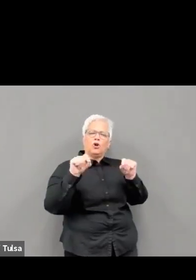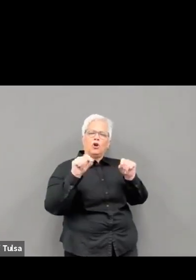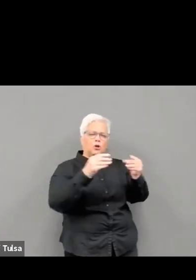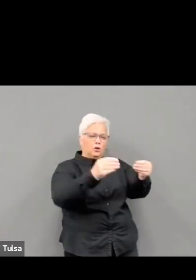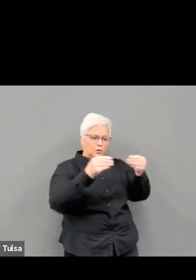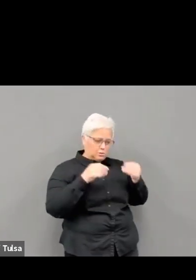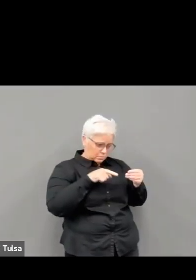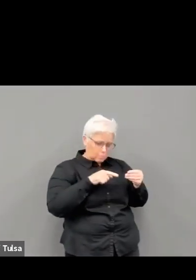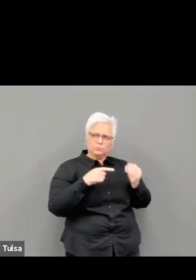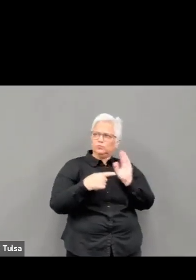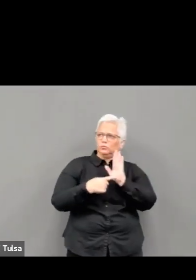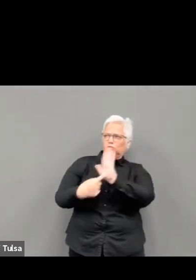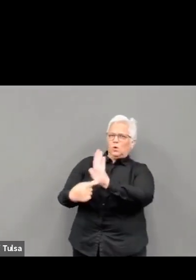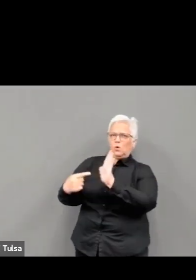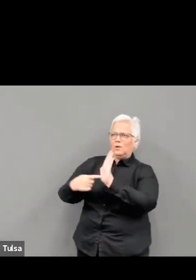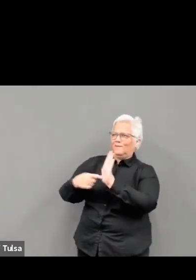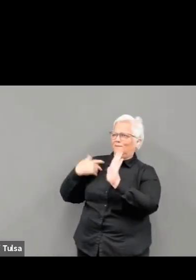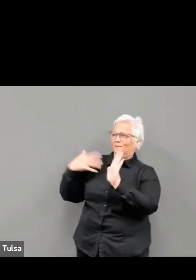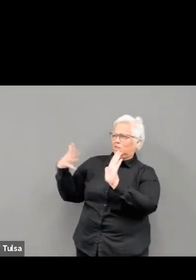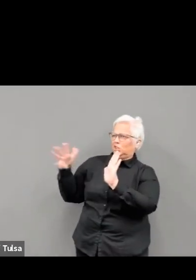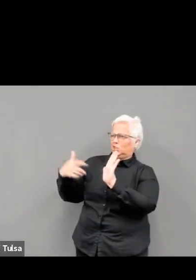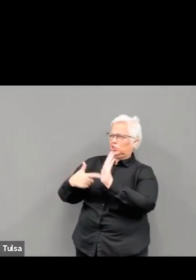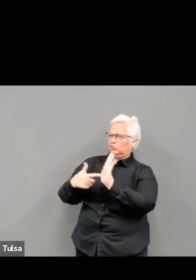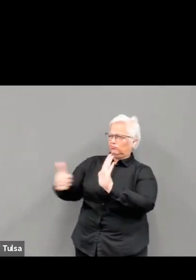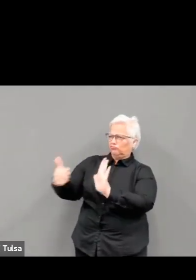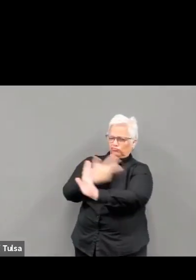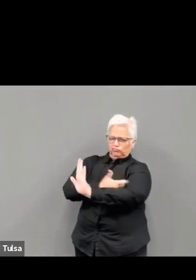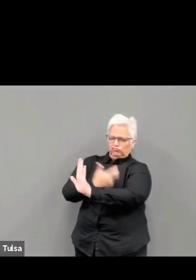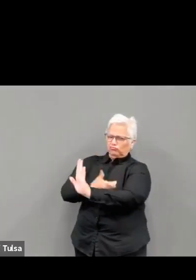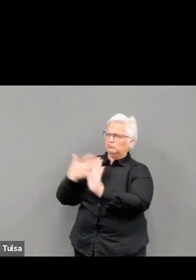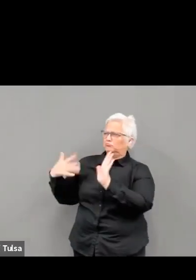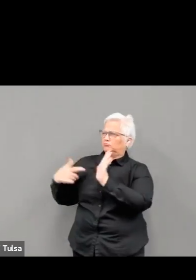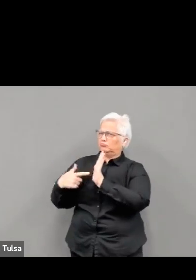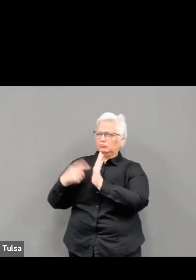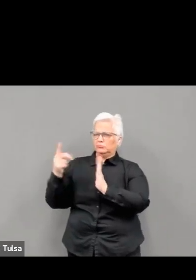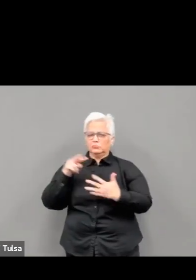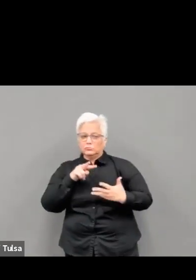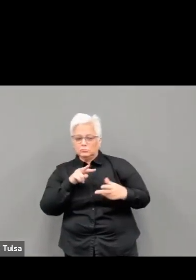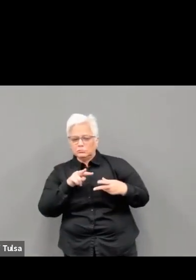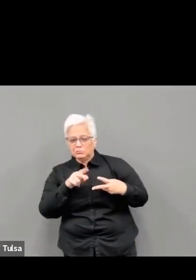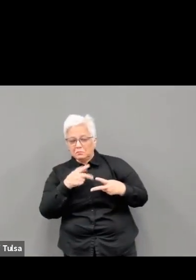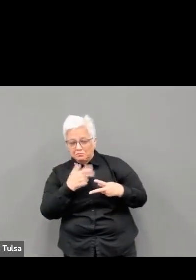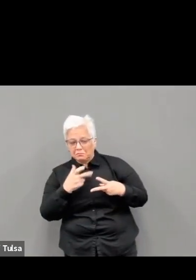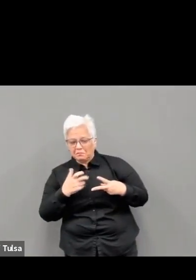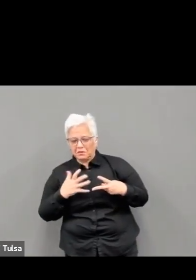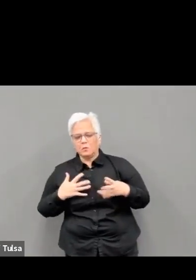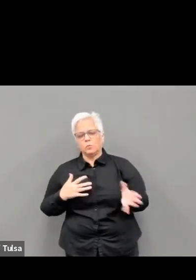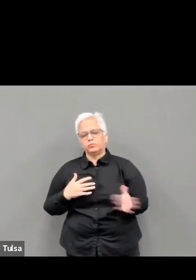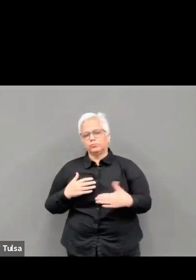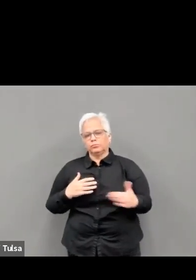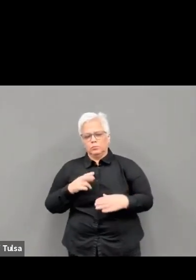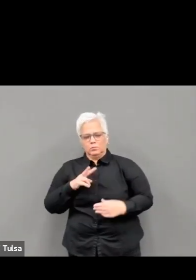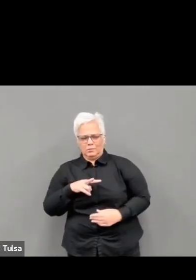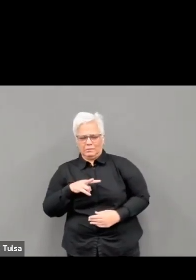internationally. Check the requirements at your destination. When you return, all air passengers to the U.S. are